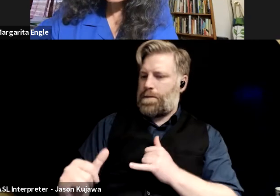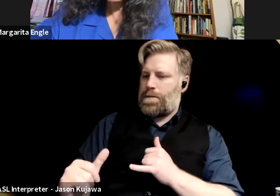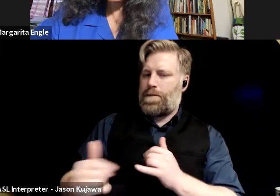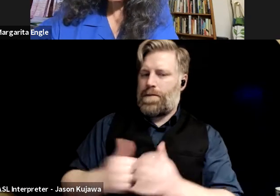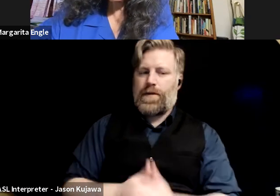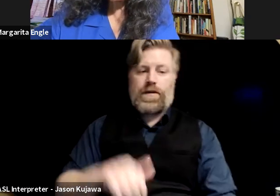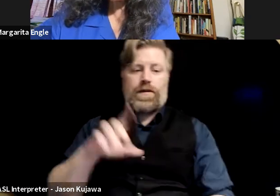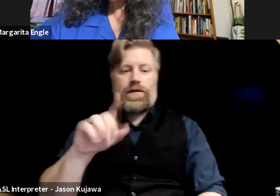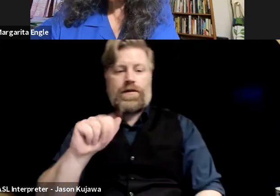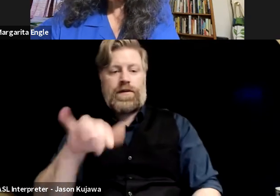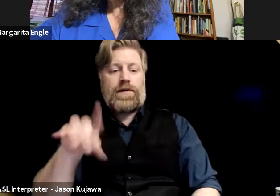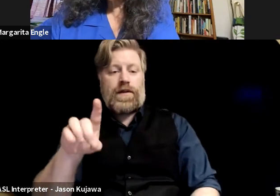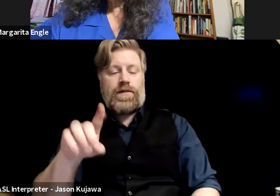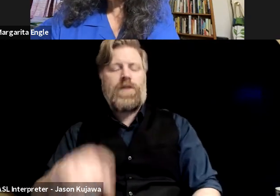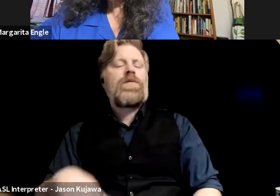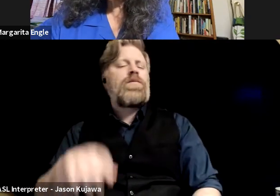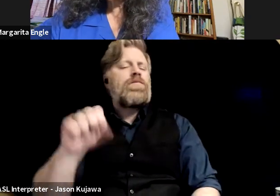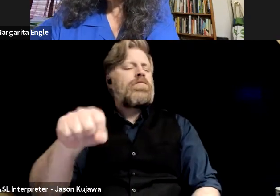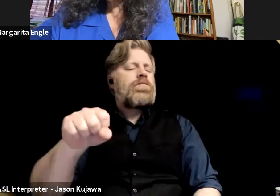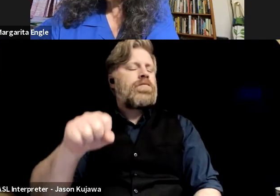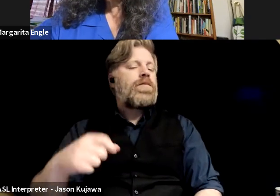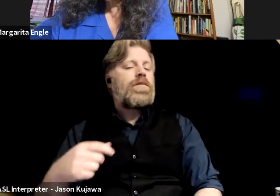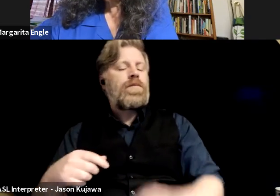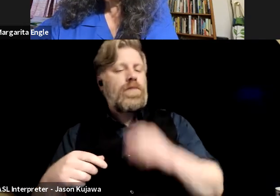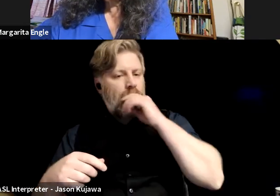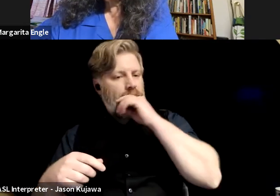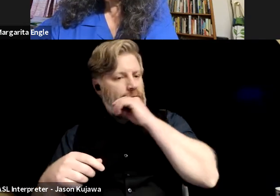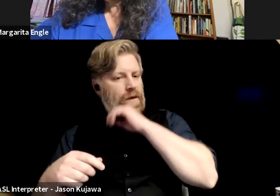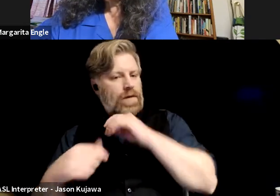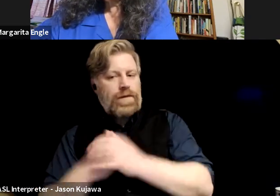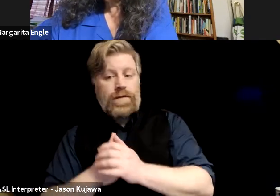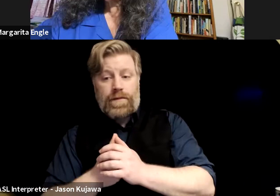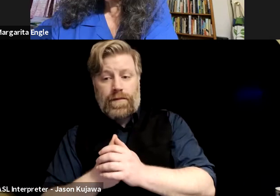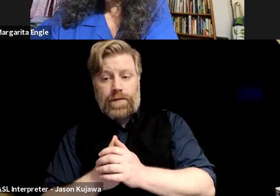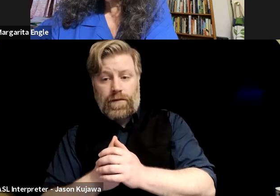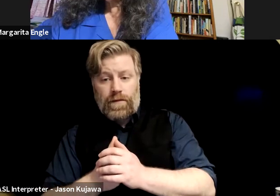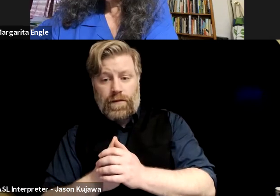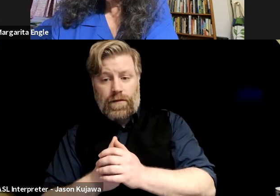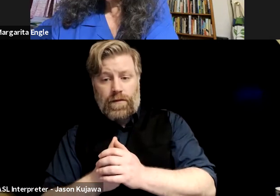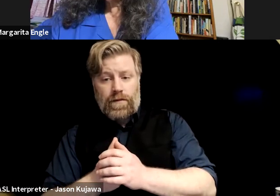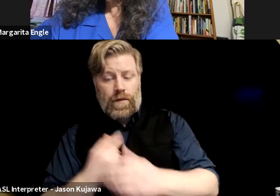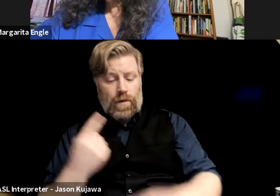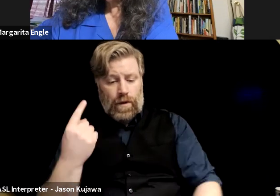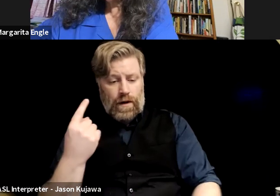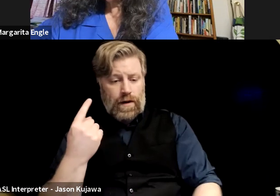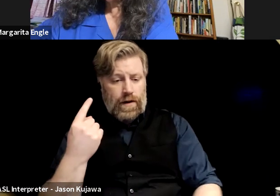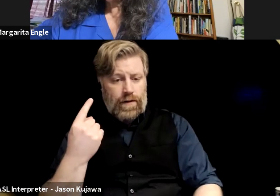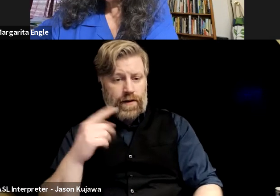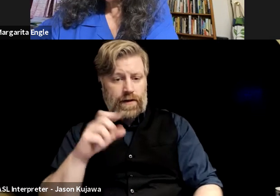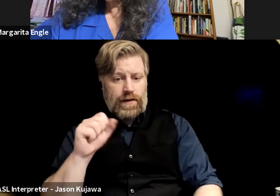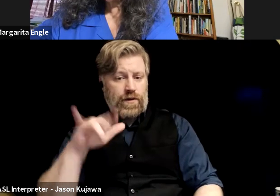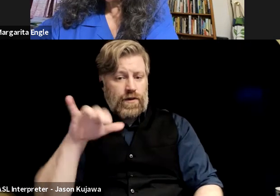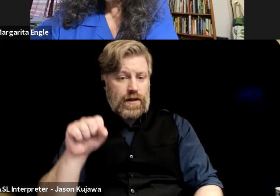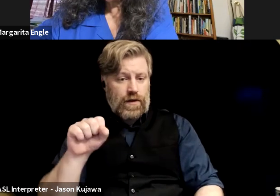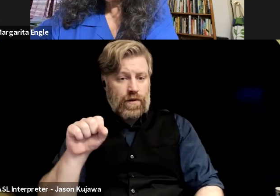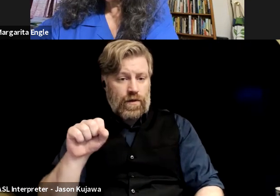I mean, I'll jump in and say that, um, one of the, um, one of the series that, like, really